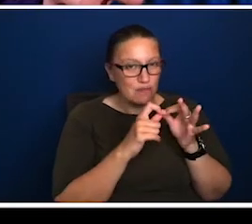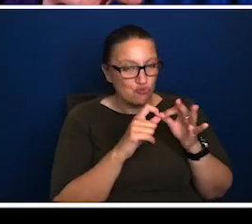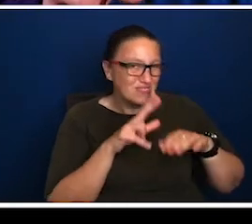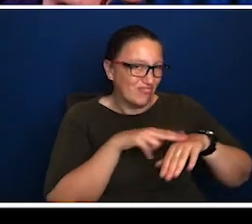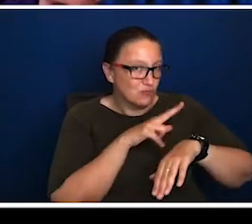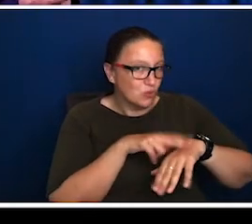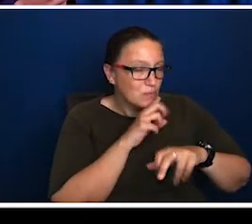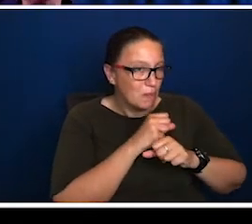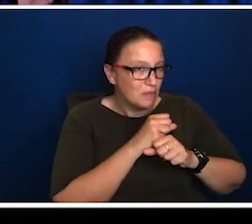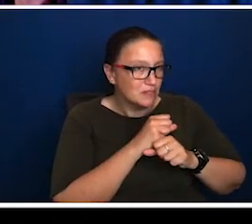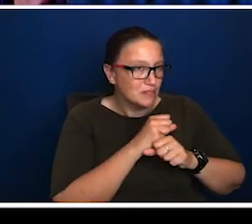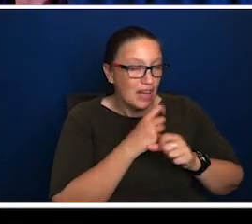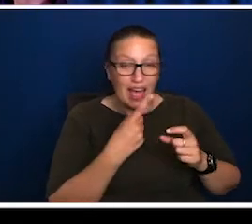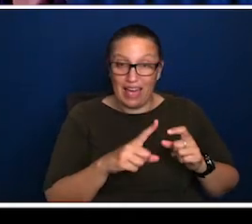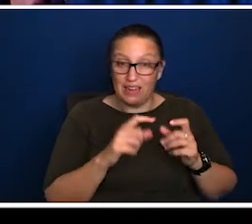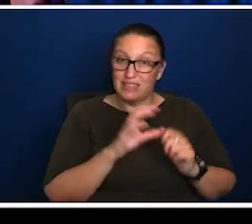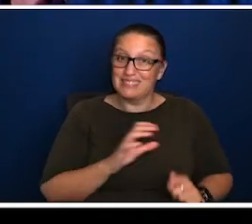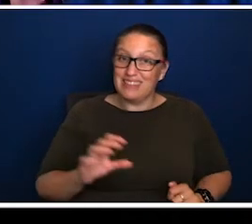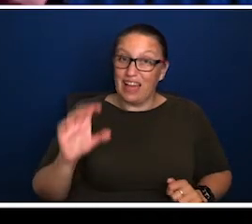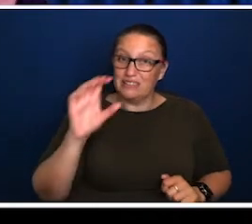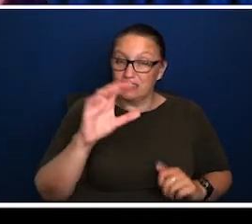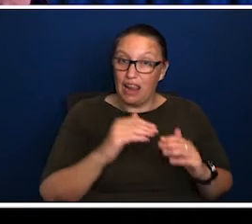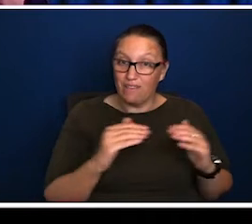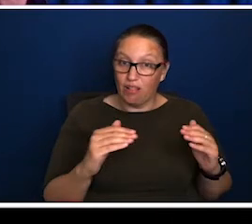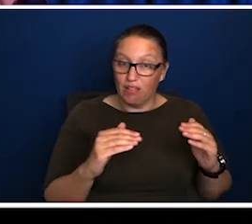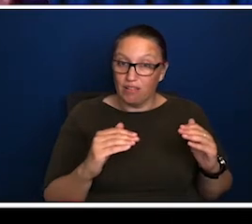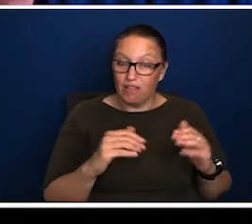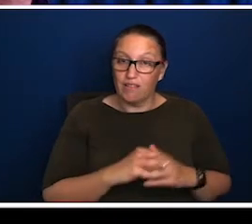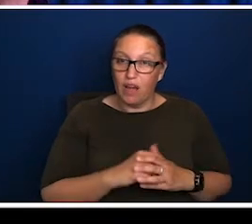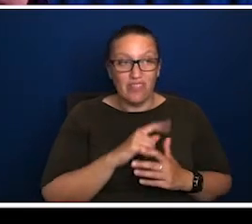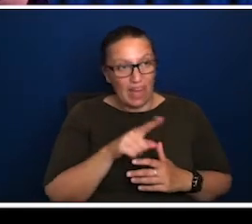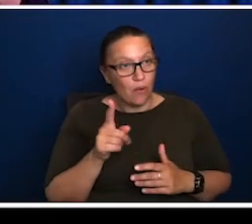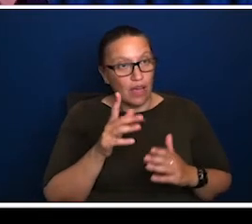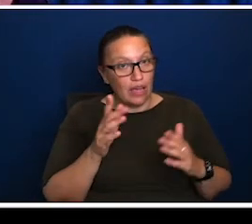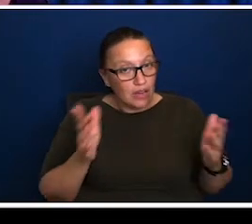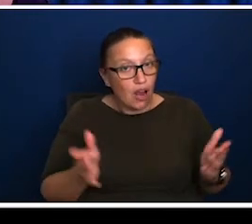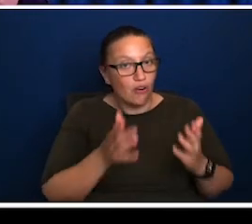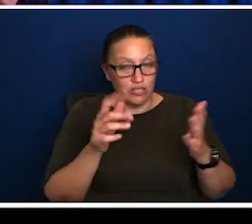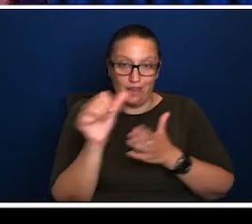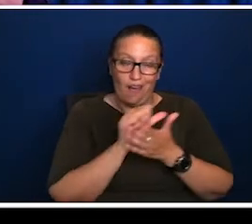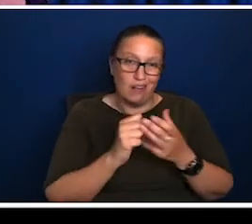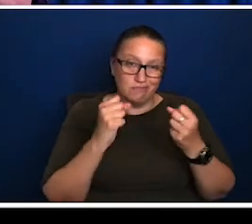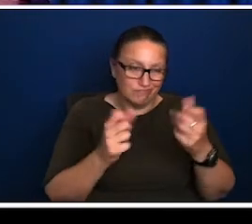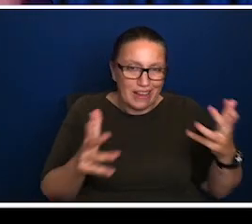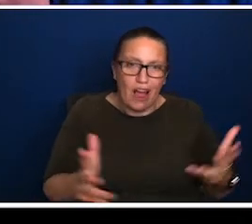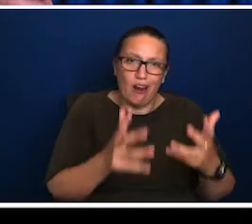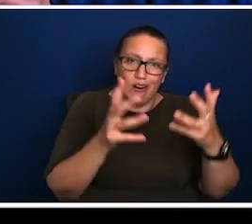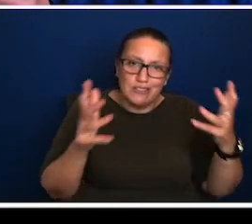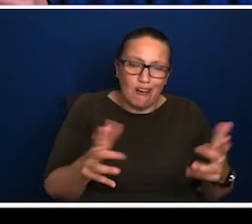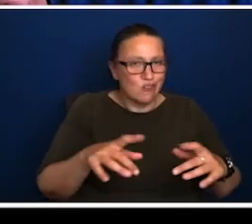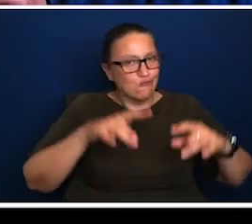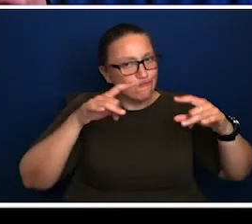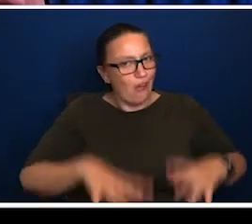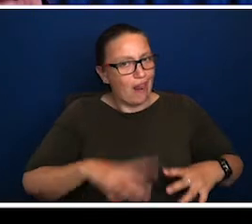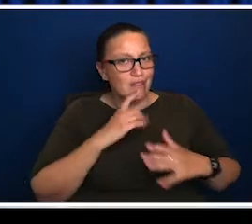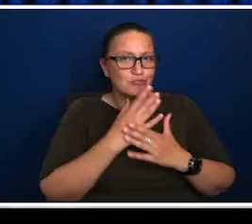Victoria, uh, with Rupert Hamer as premier, we're encouraging the arts actively and we're encouraging an Australian storytelling.